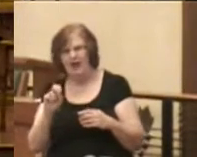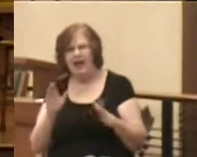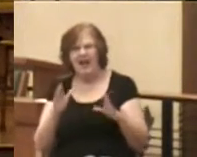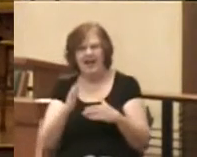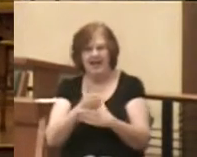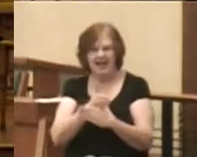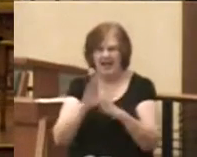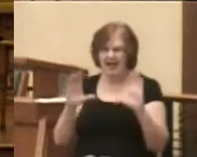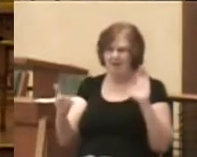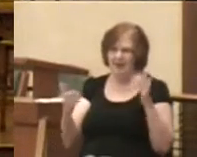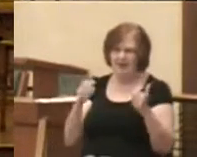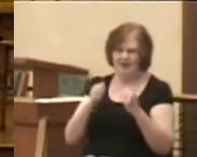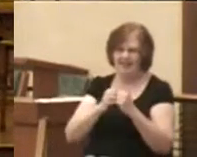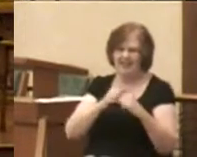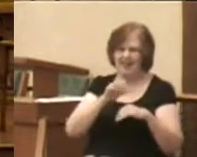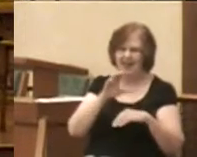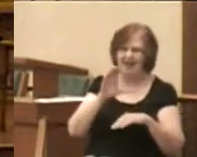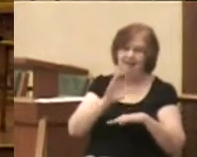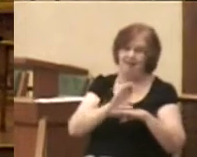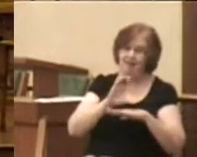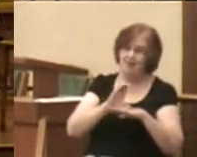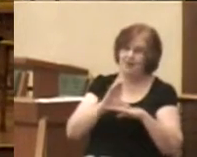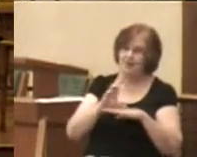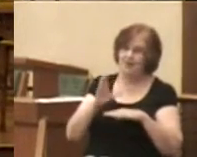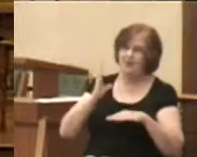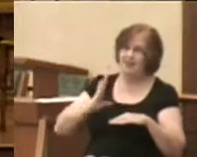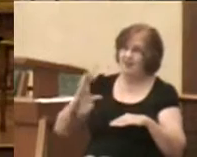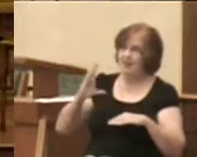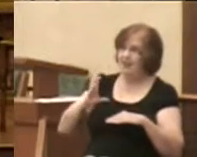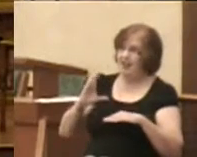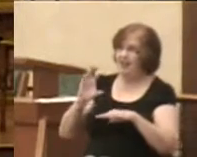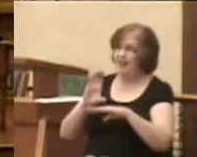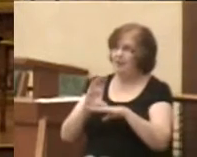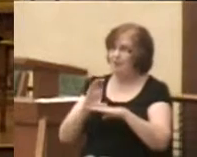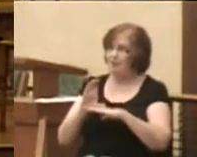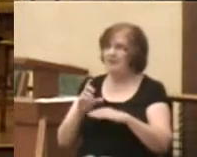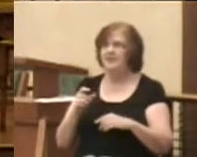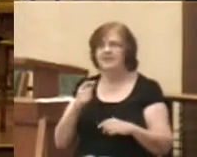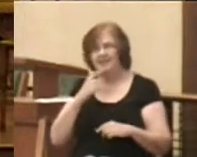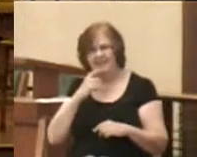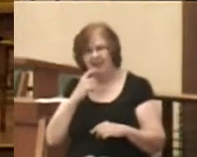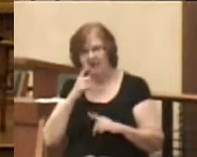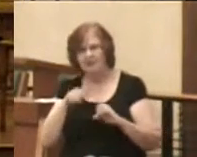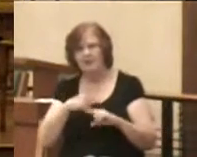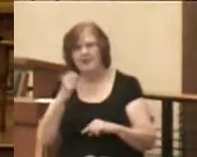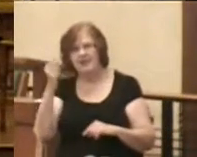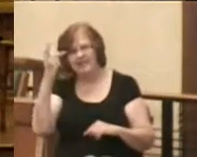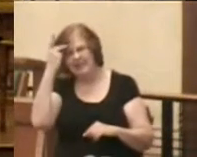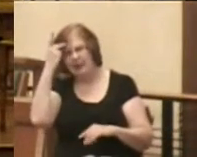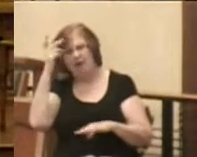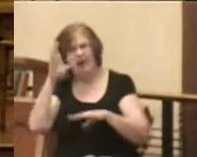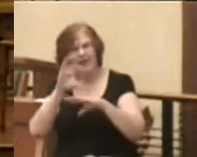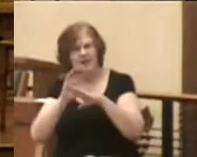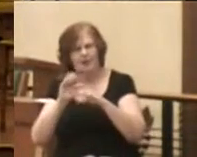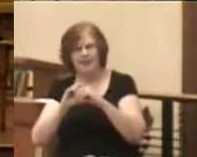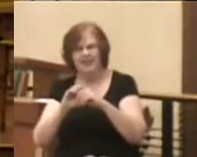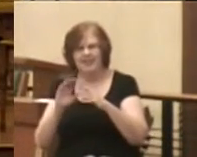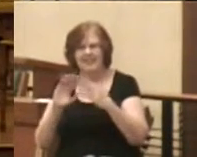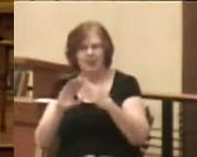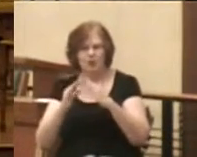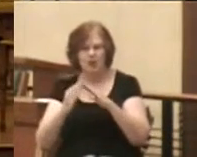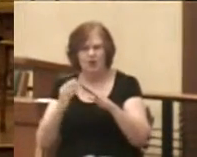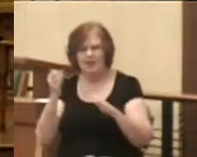yesteryear and the cathedrals of today. He specifically lifts up the St. Paul Cathedral in downtown St. Paul.